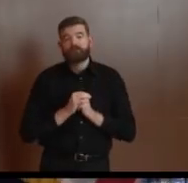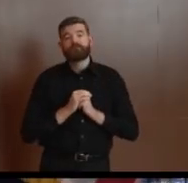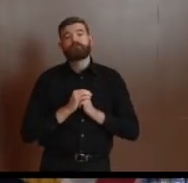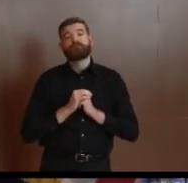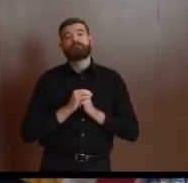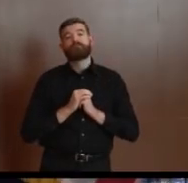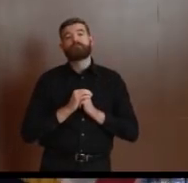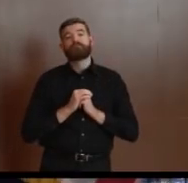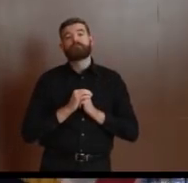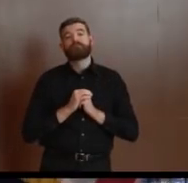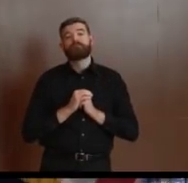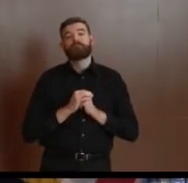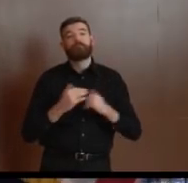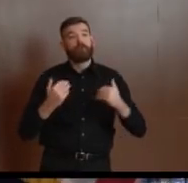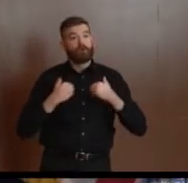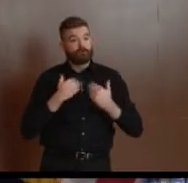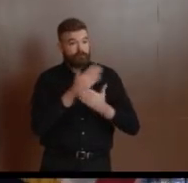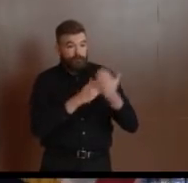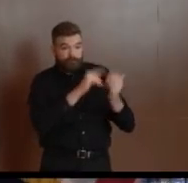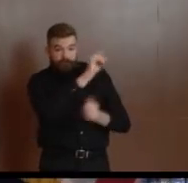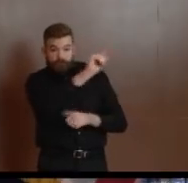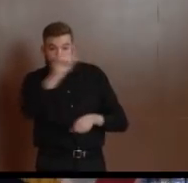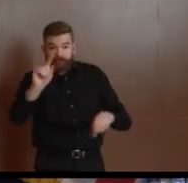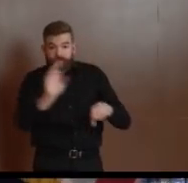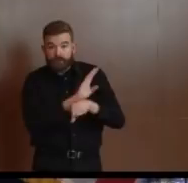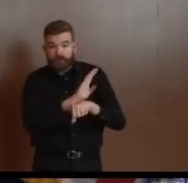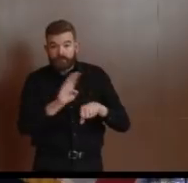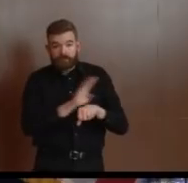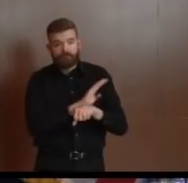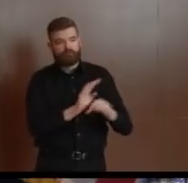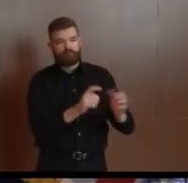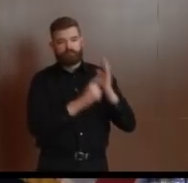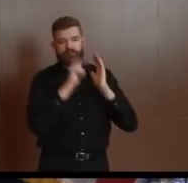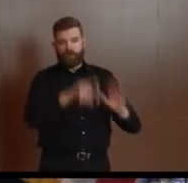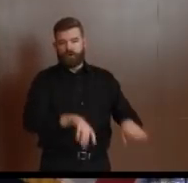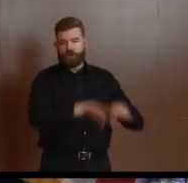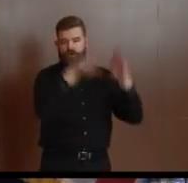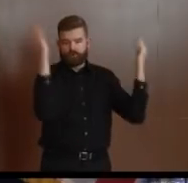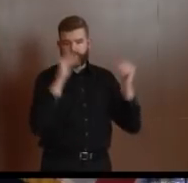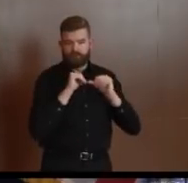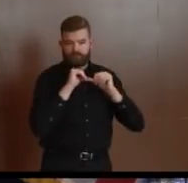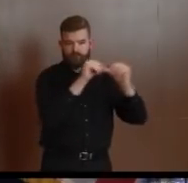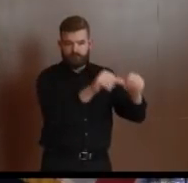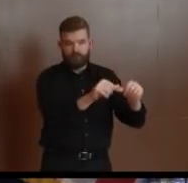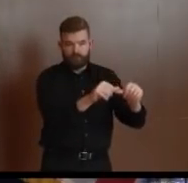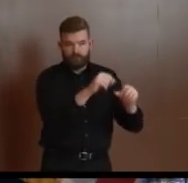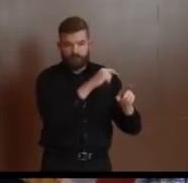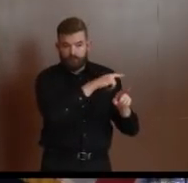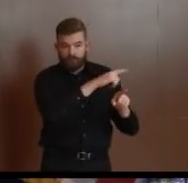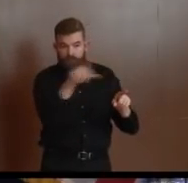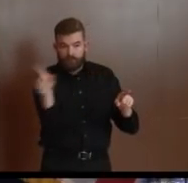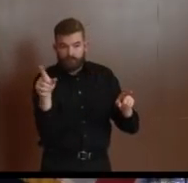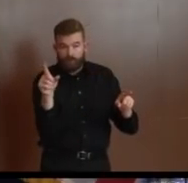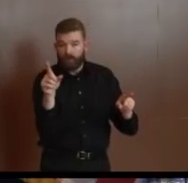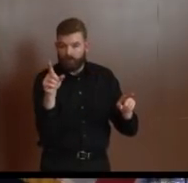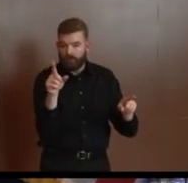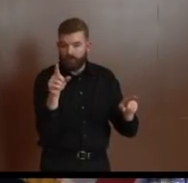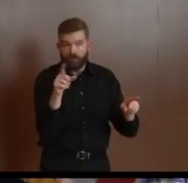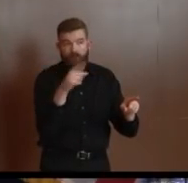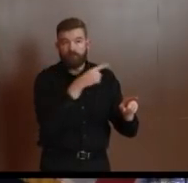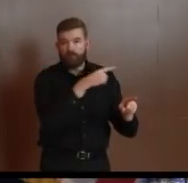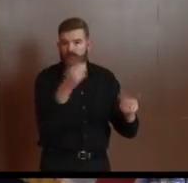seeking people to help them on the front lines of our response. By our tally, there are more than 8